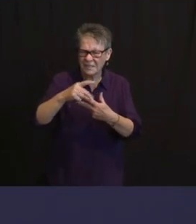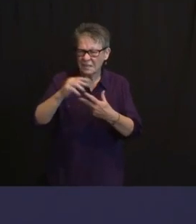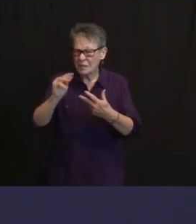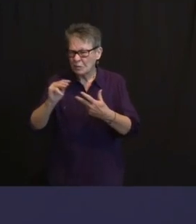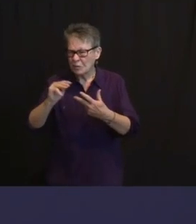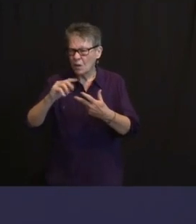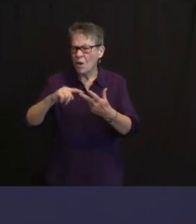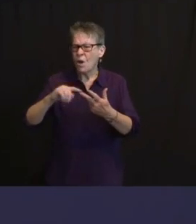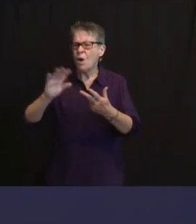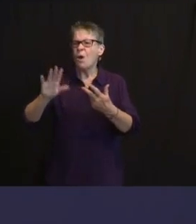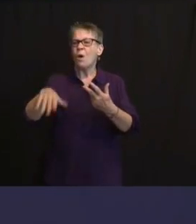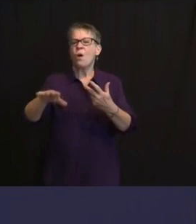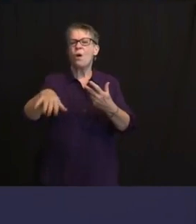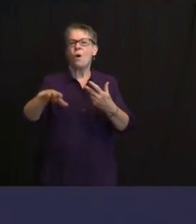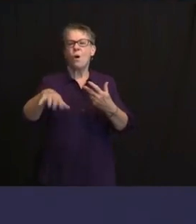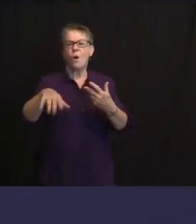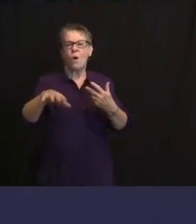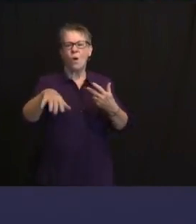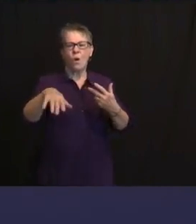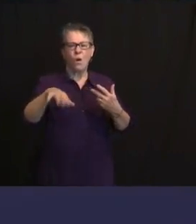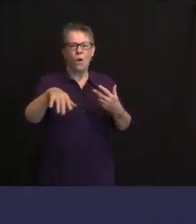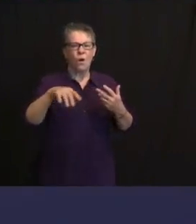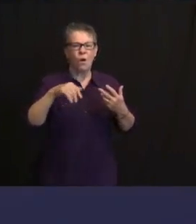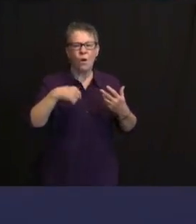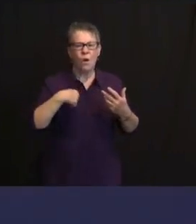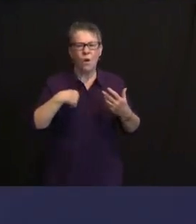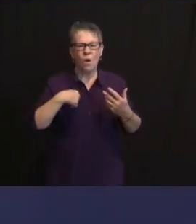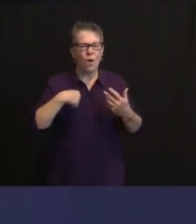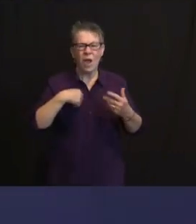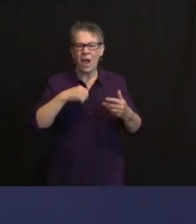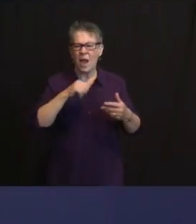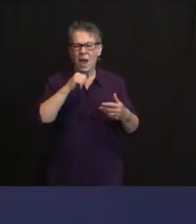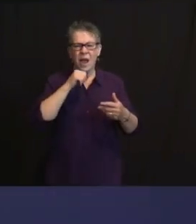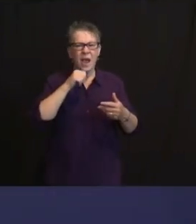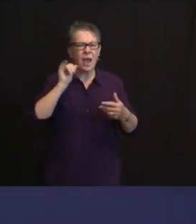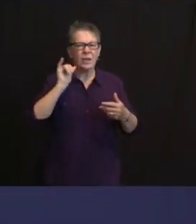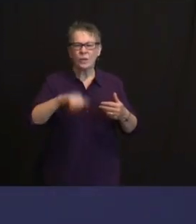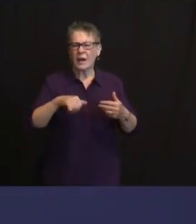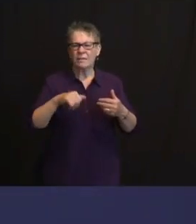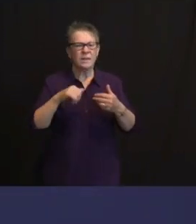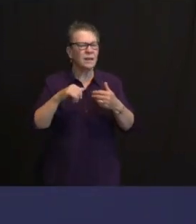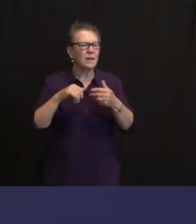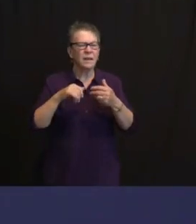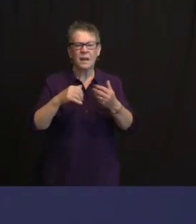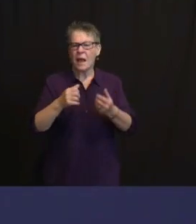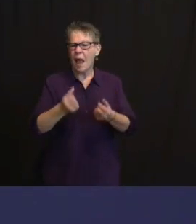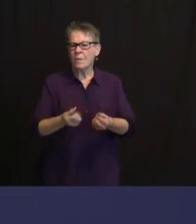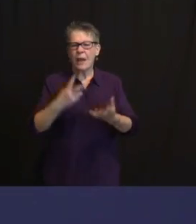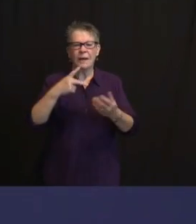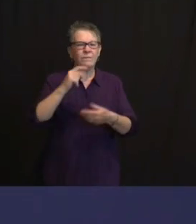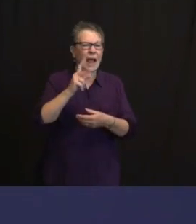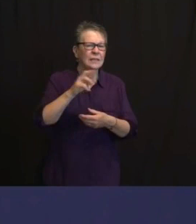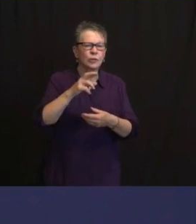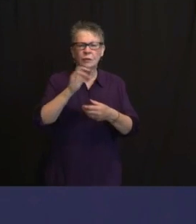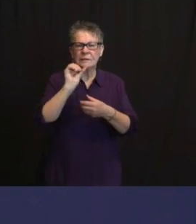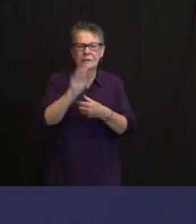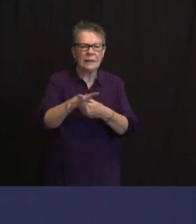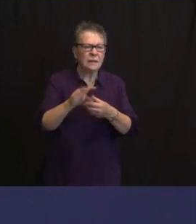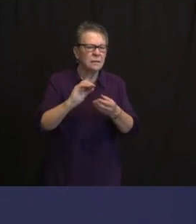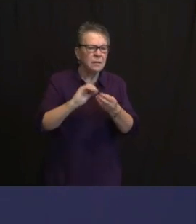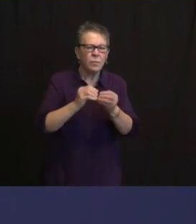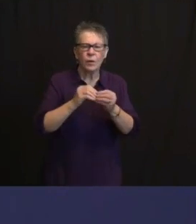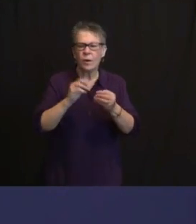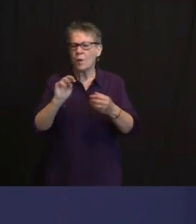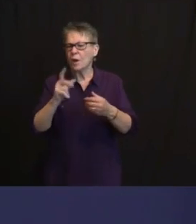WEEKLY. YEAH, I DON'T HAVE, I DON'T HAVE GET THAT TO YOU. IT'S BEEN RUNNING A COUPLE HUNDRED THOUSAND. IT'S A LITTLE, ABOUT 200,